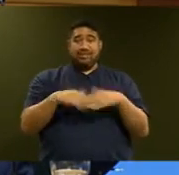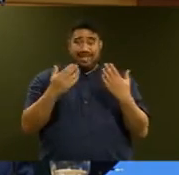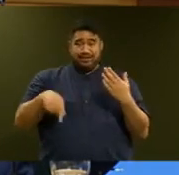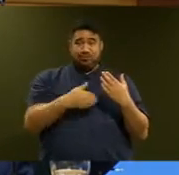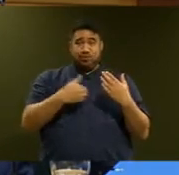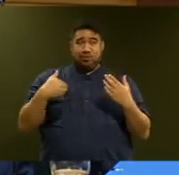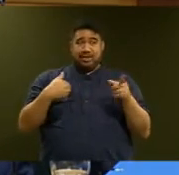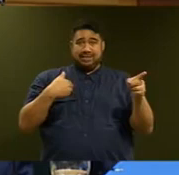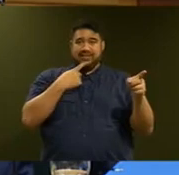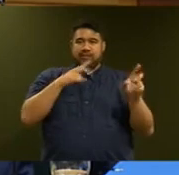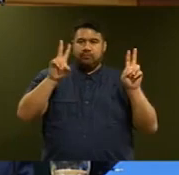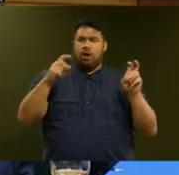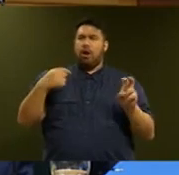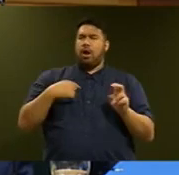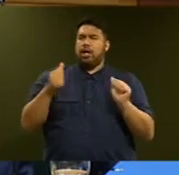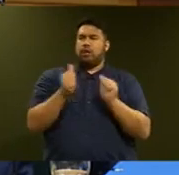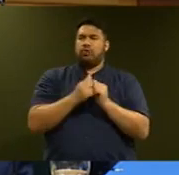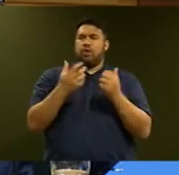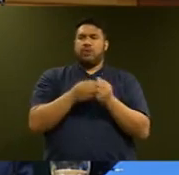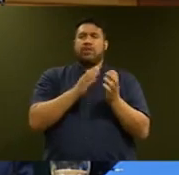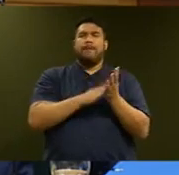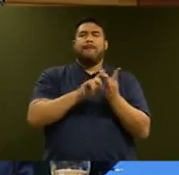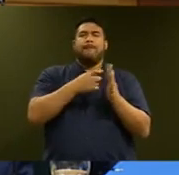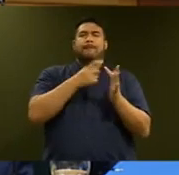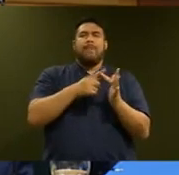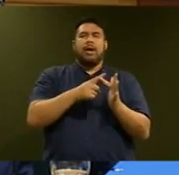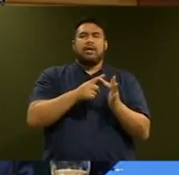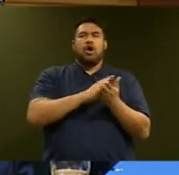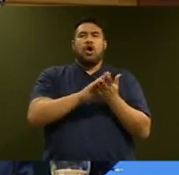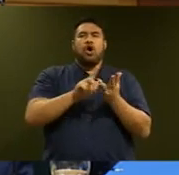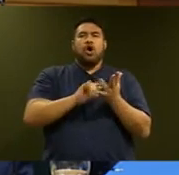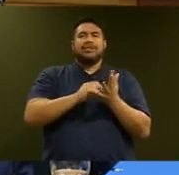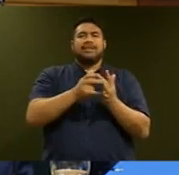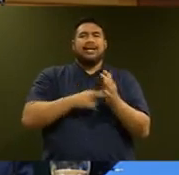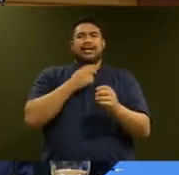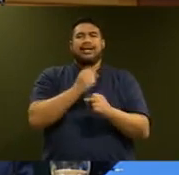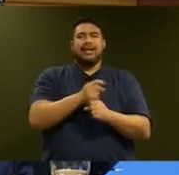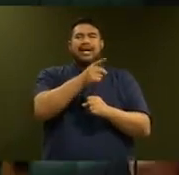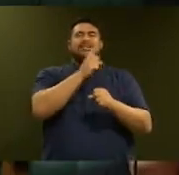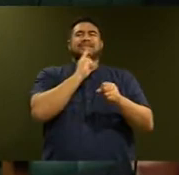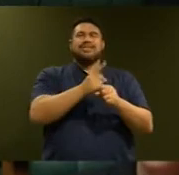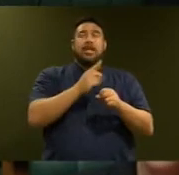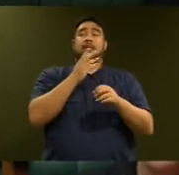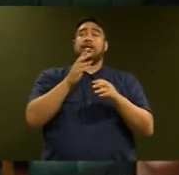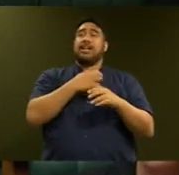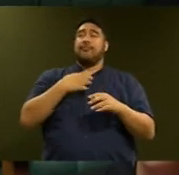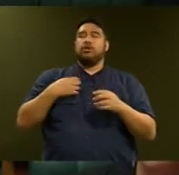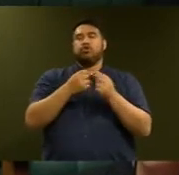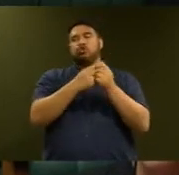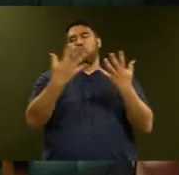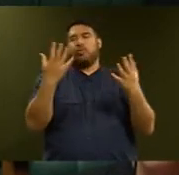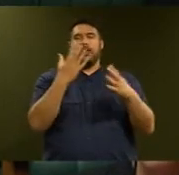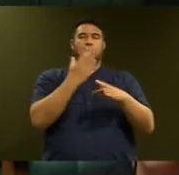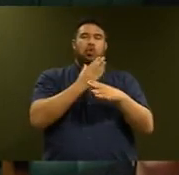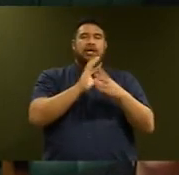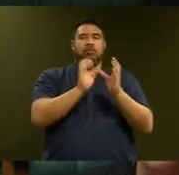quote, I agree with Mike Hosking that this Government is setting up too many working groups? Mr Speaker, on behalf of the Prime